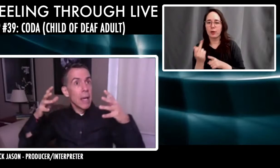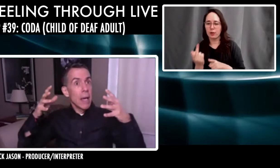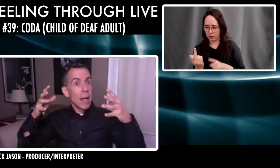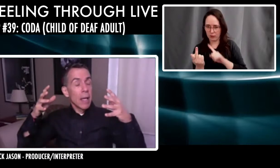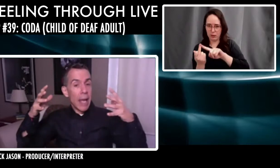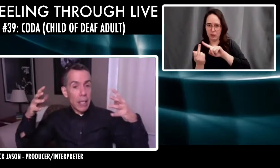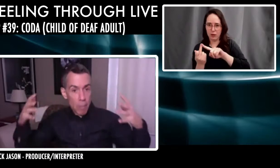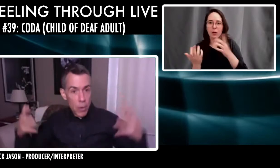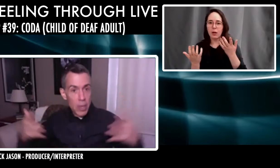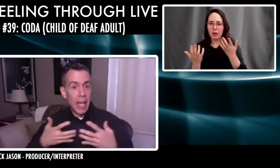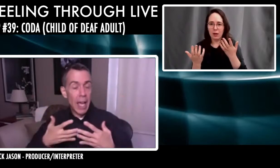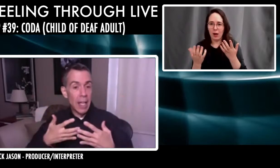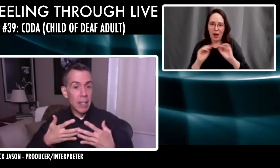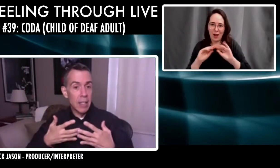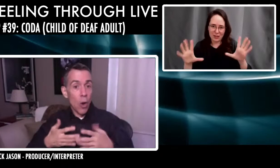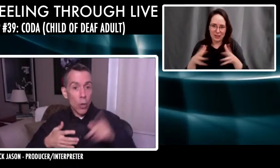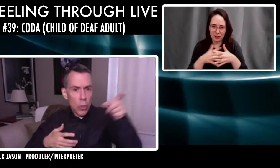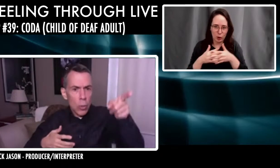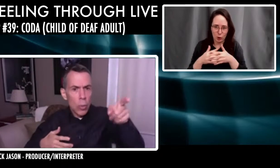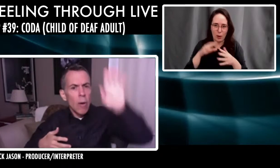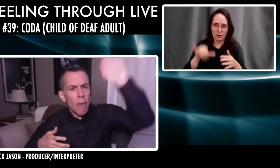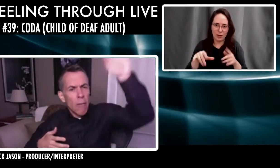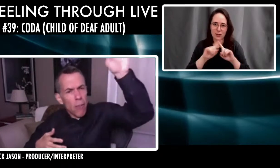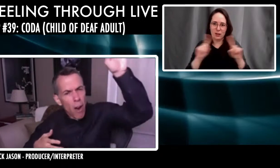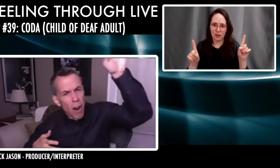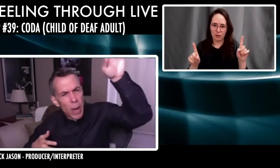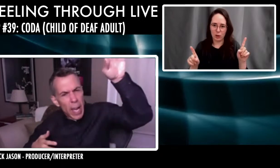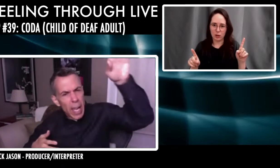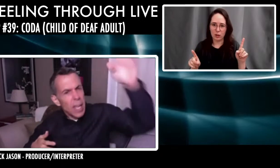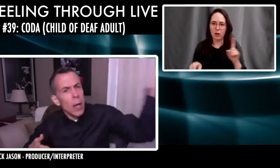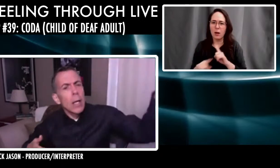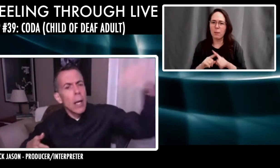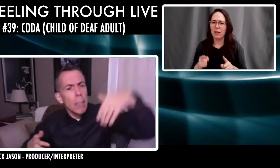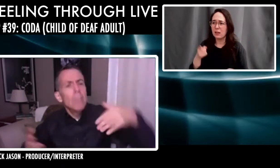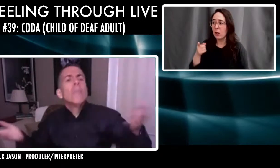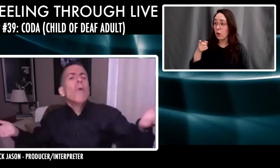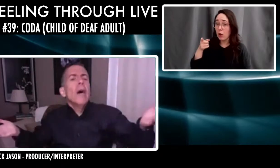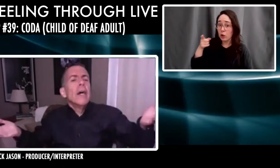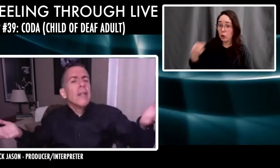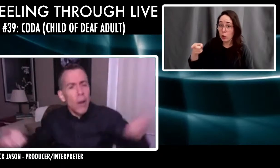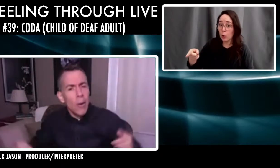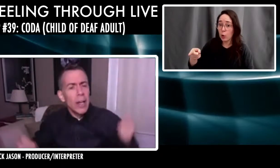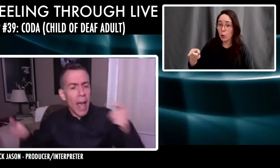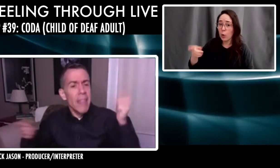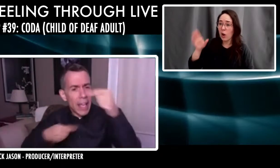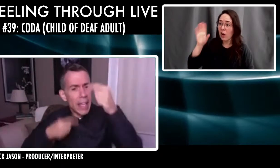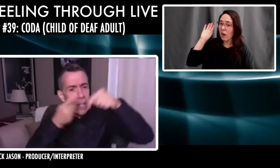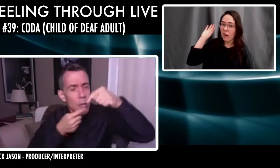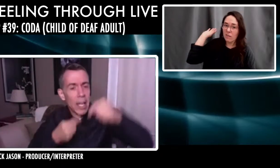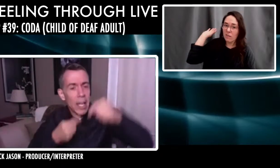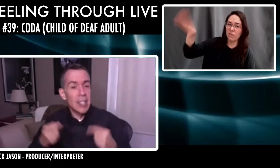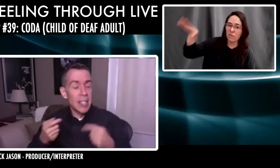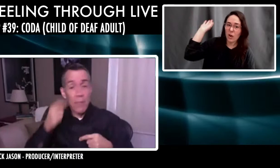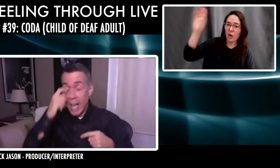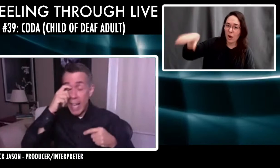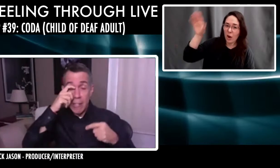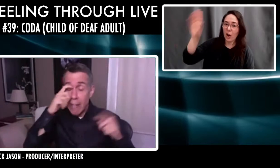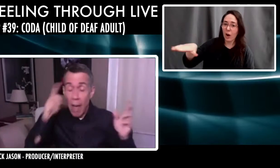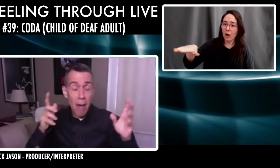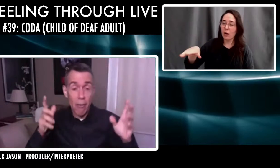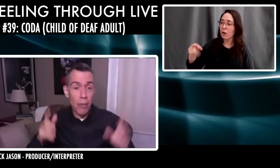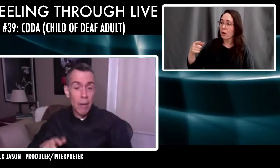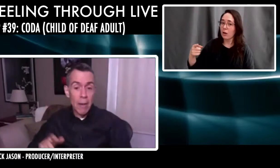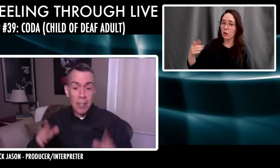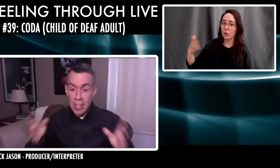can communicate, you know, you far away come what, you know, and they can communicate. it's the same thing. I